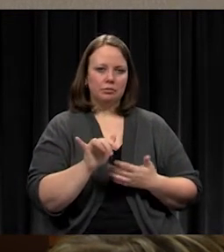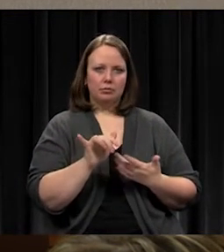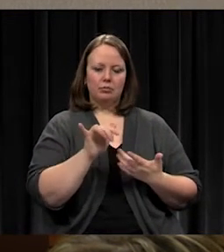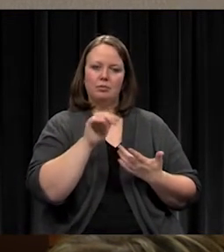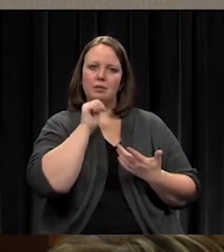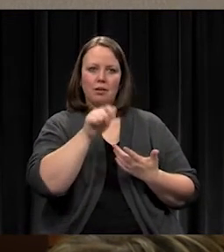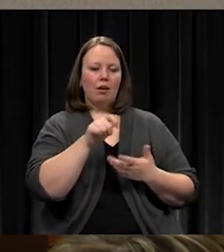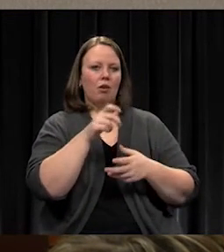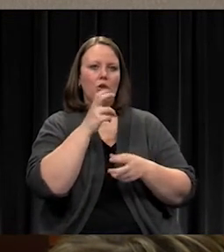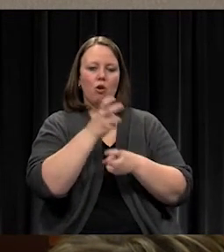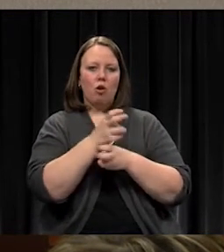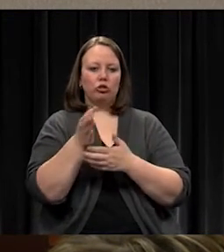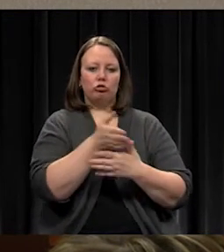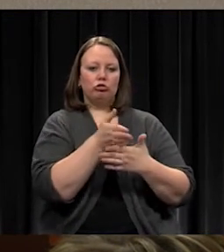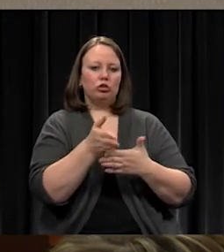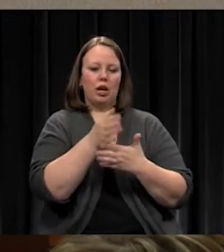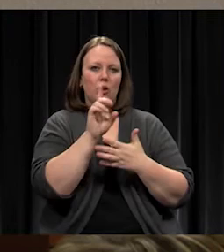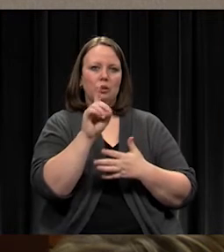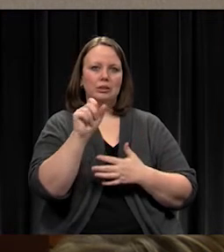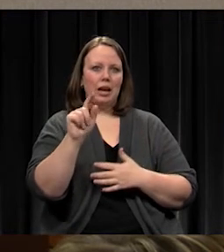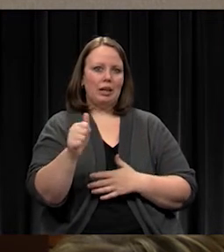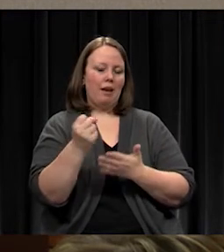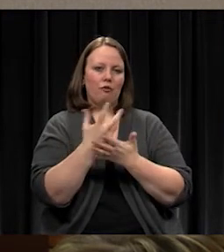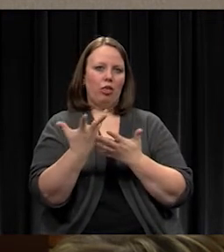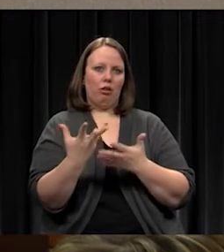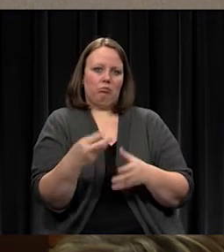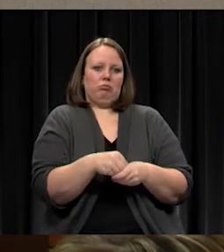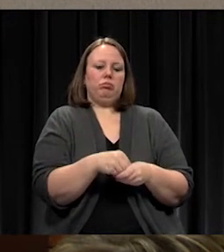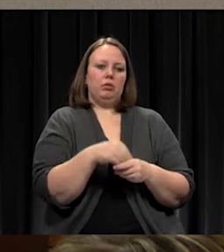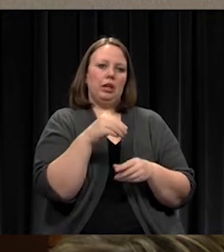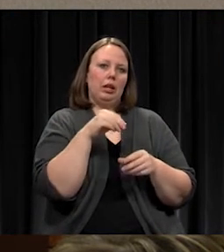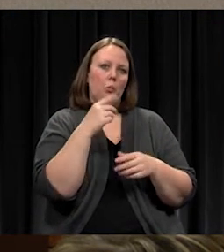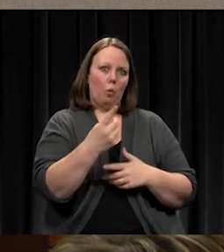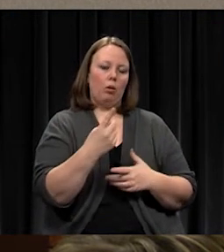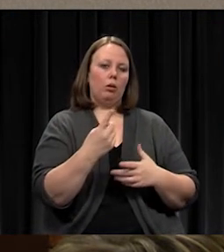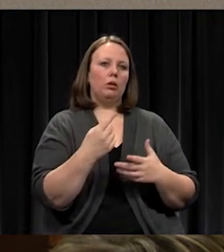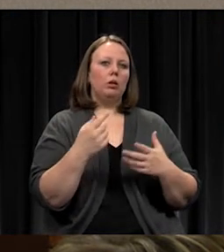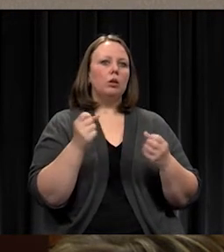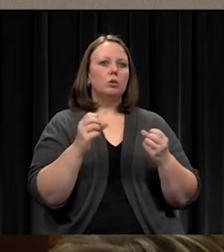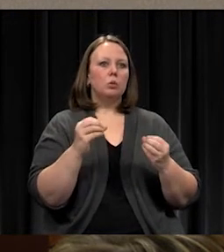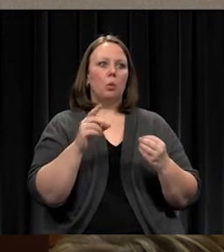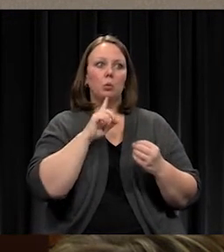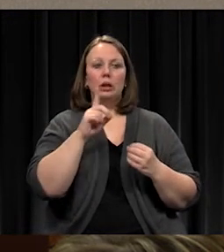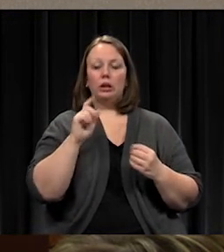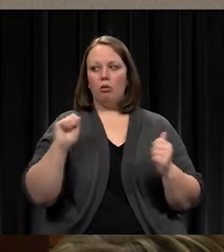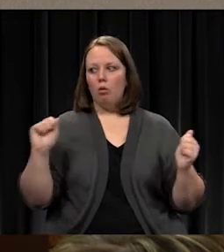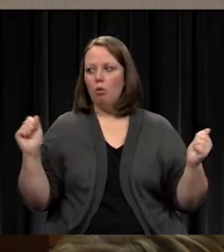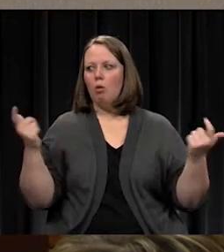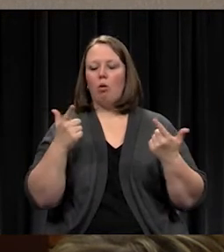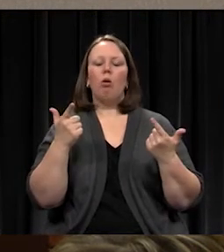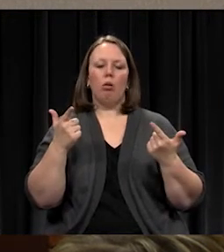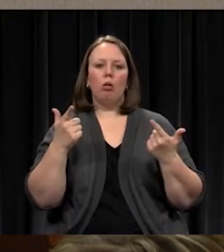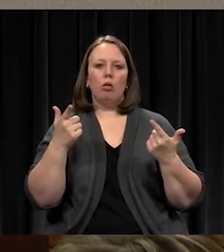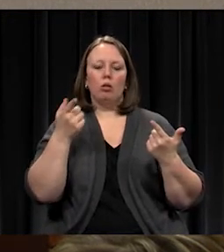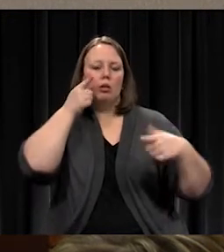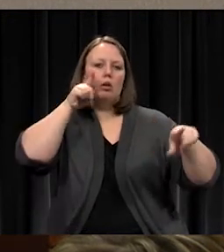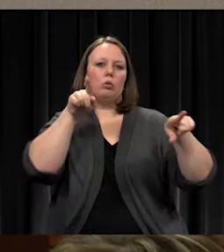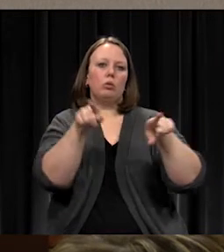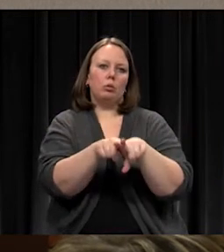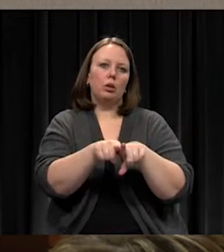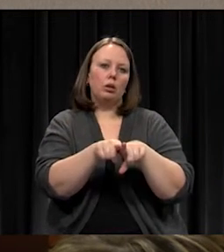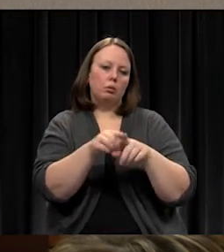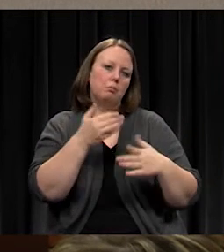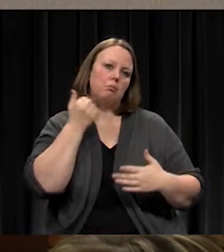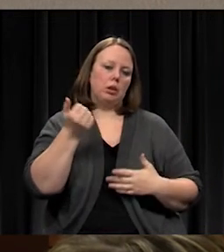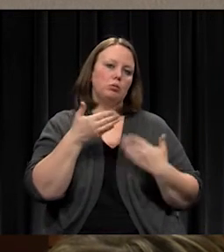between the two systems. They're just all integrated. And we really made a unanimous decision that that was in the best interest of everyone to go with